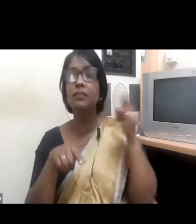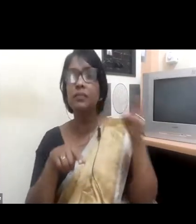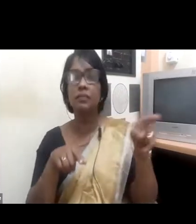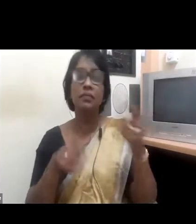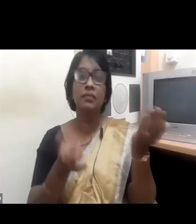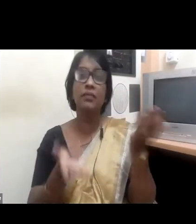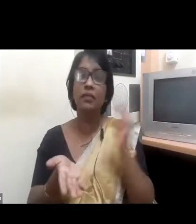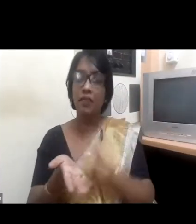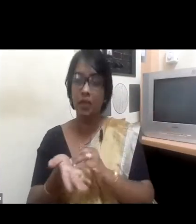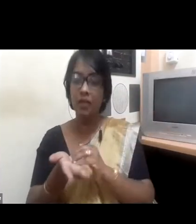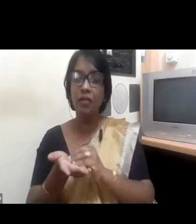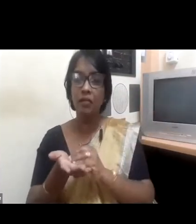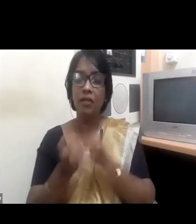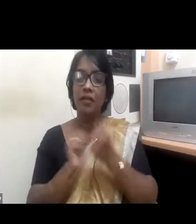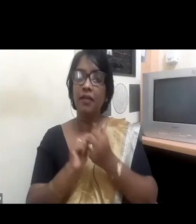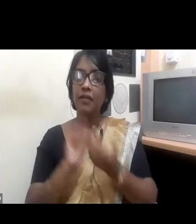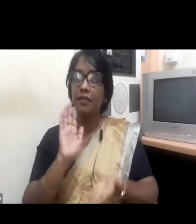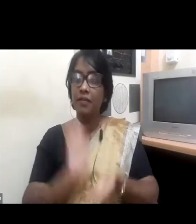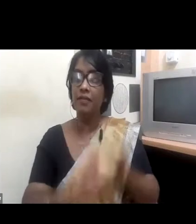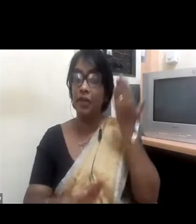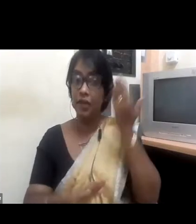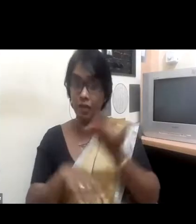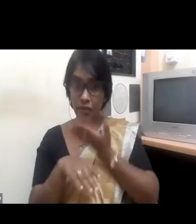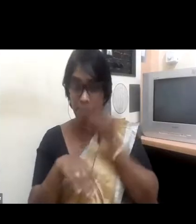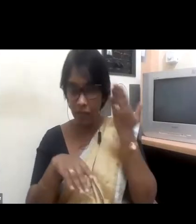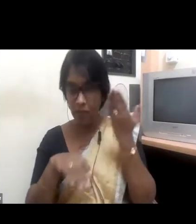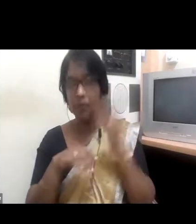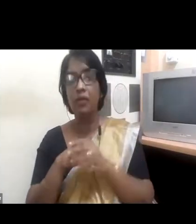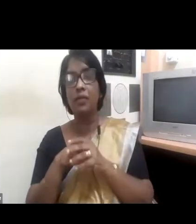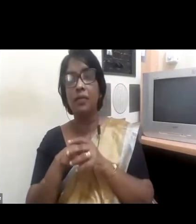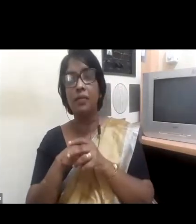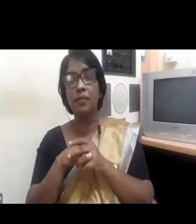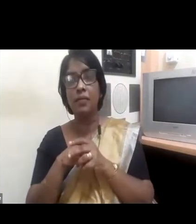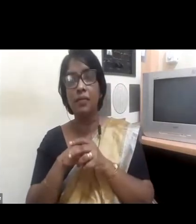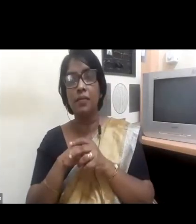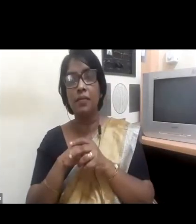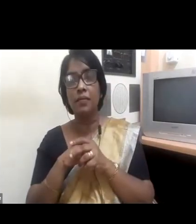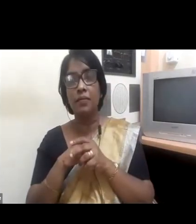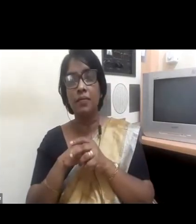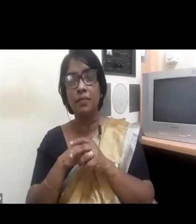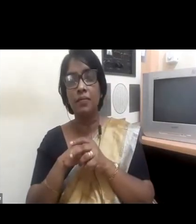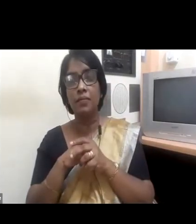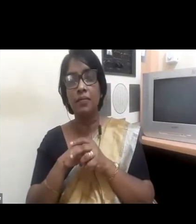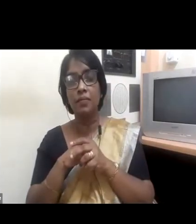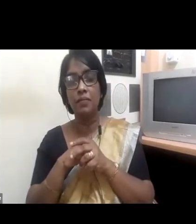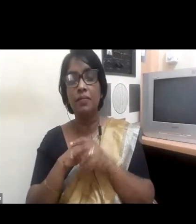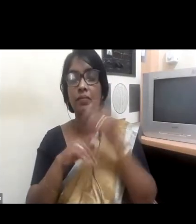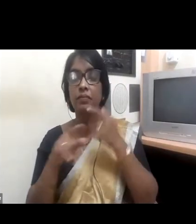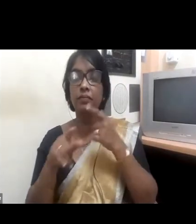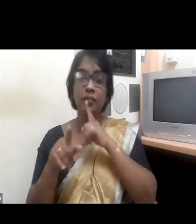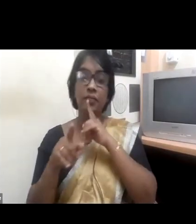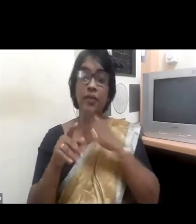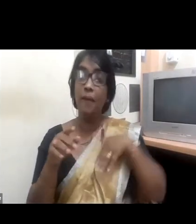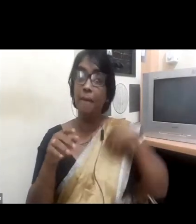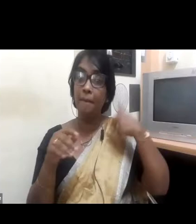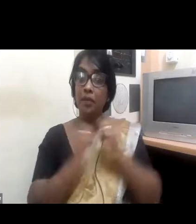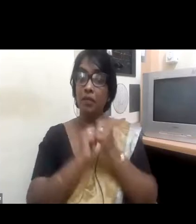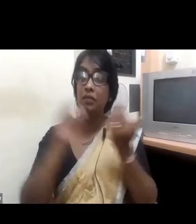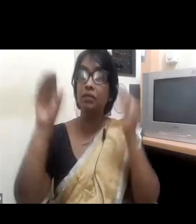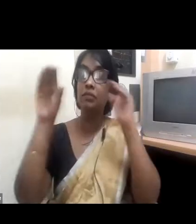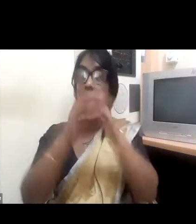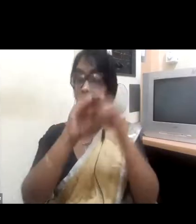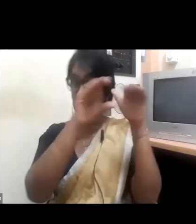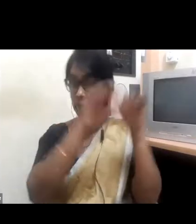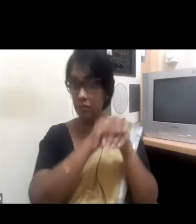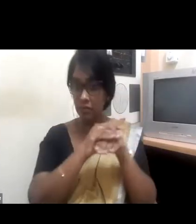see when we hire for senior positions, the choice of candidates